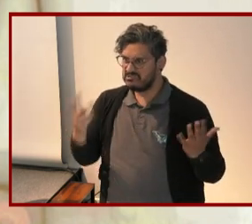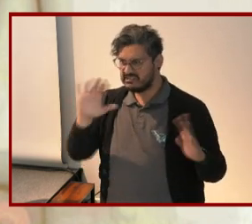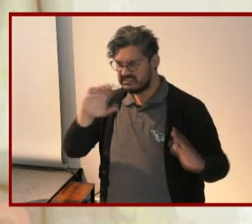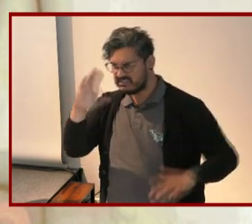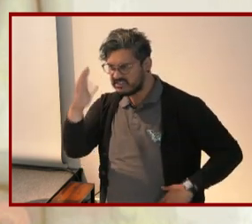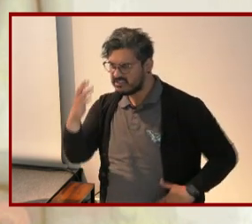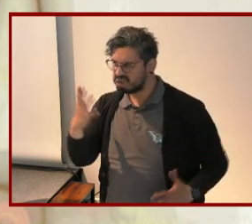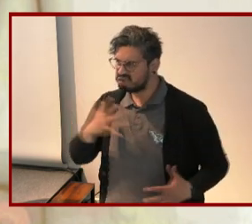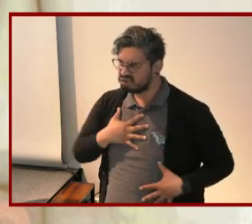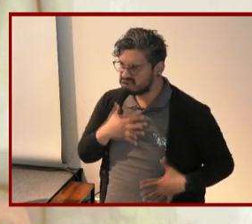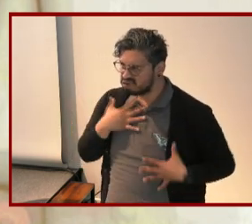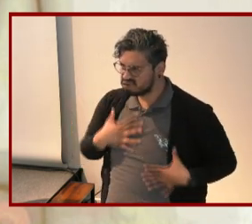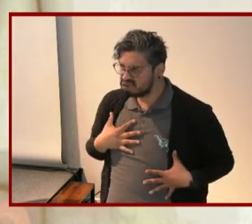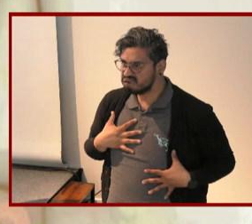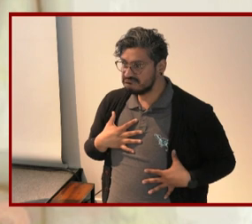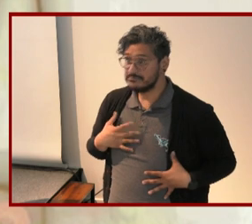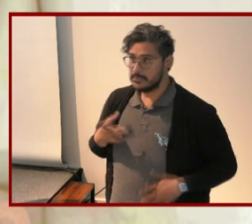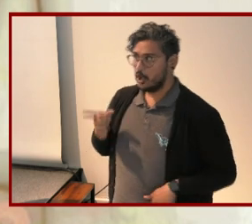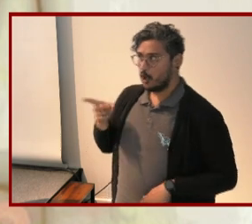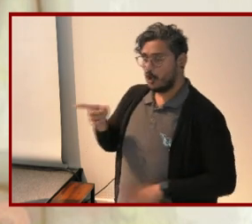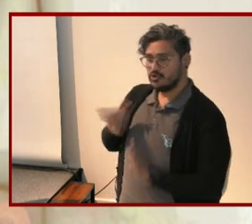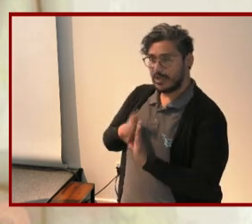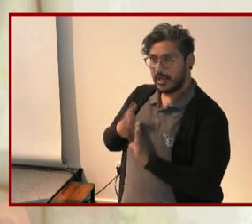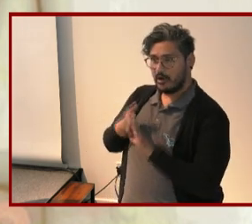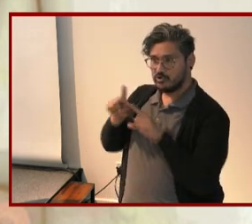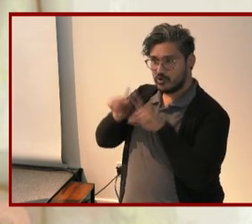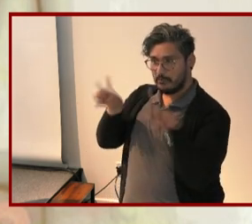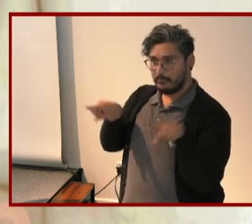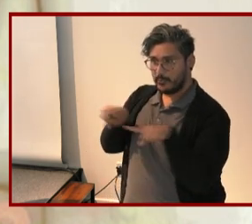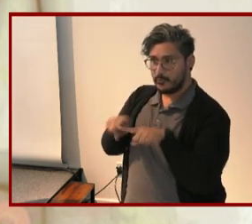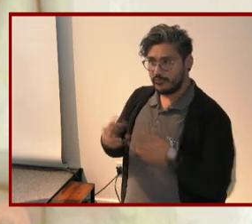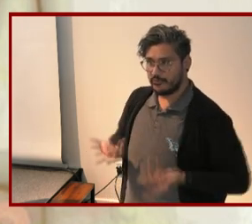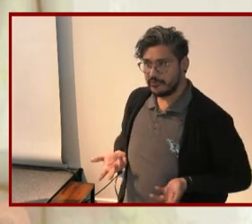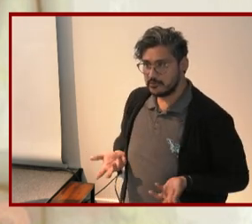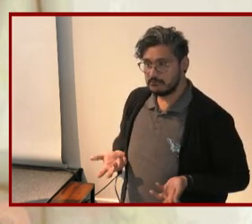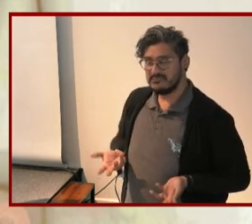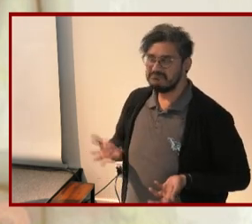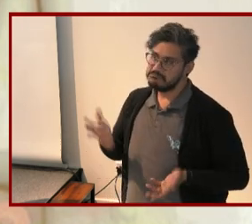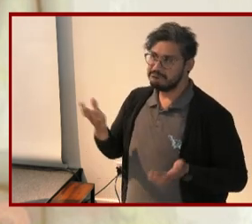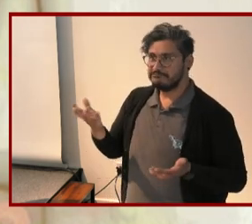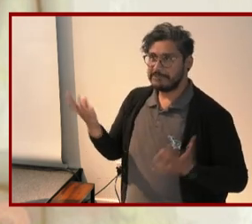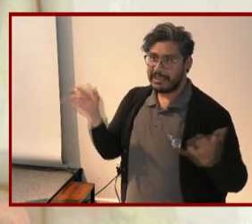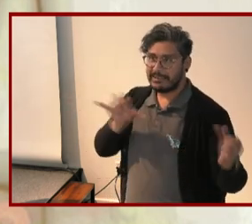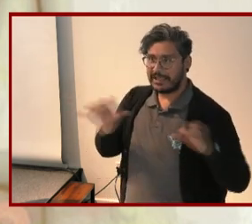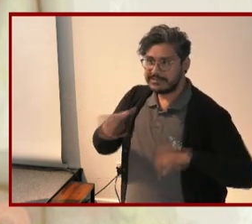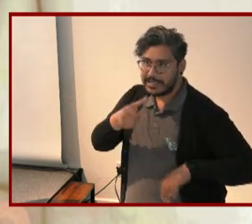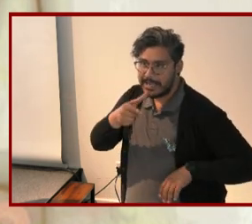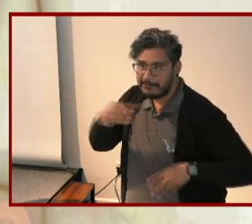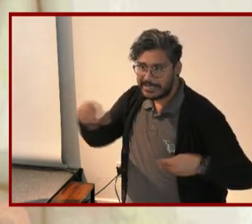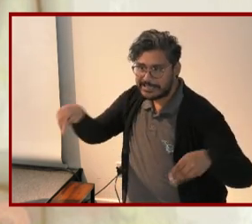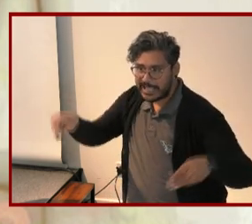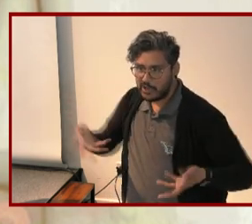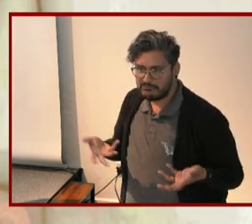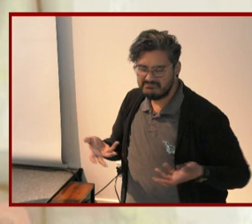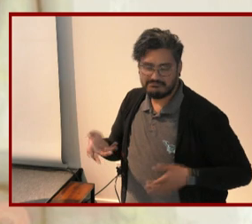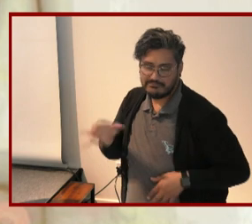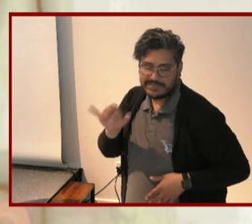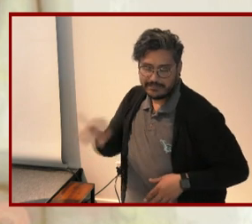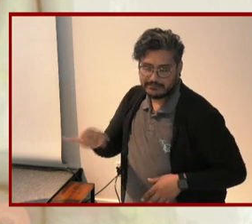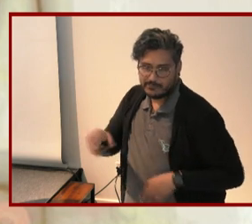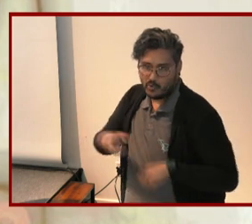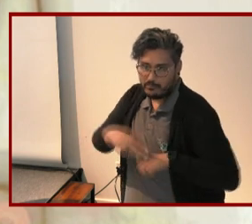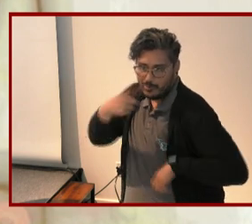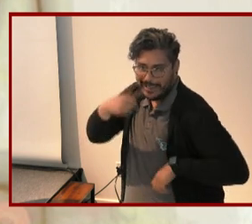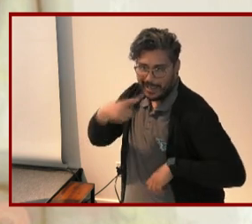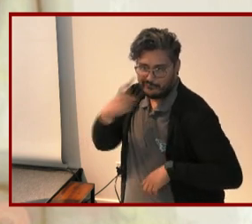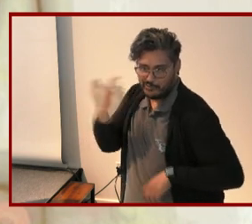Lucy's psychiatry booth is meant to replicate a lemonade stand and it's a running gag and the peanuts cartoon it's